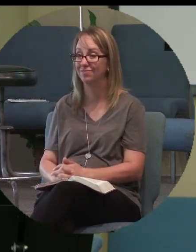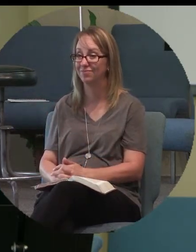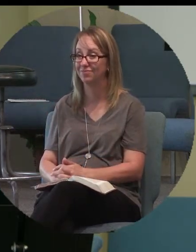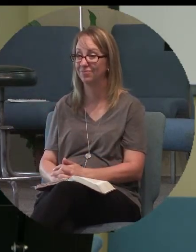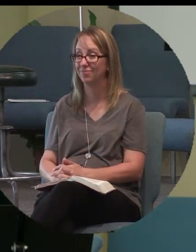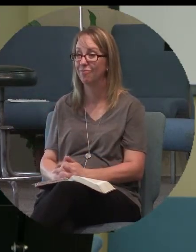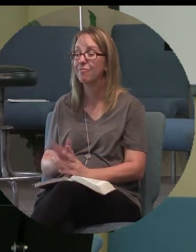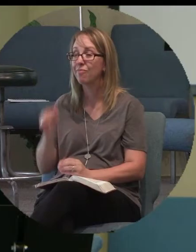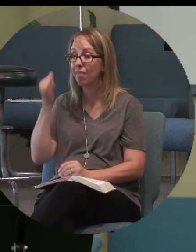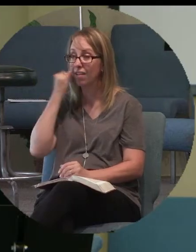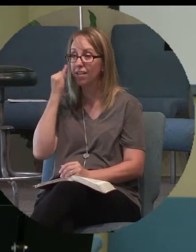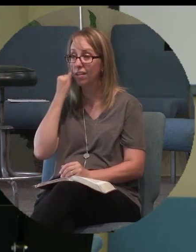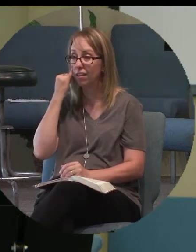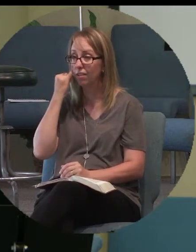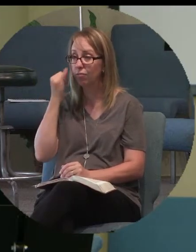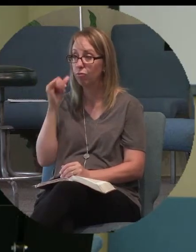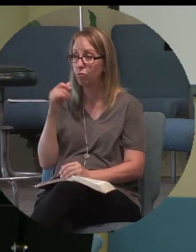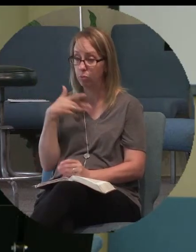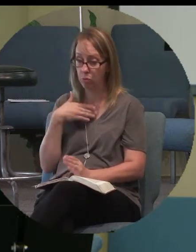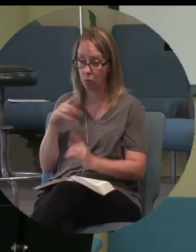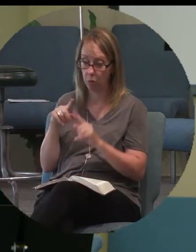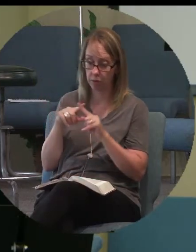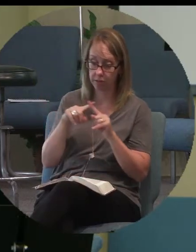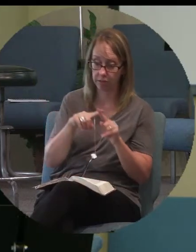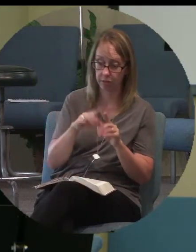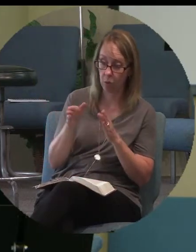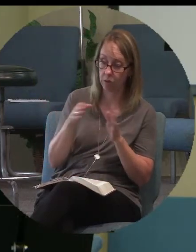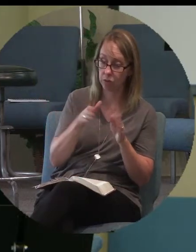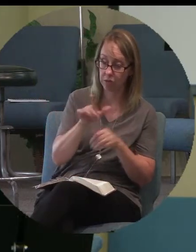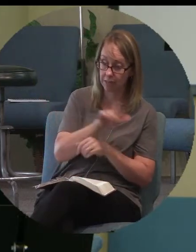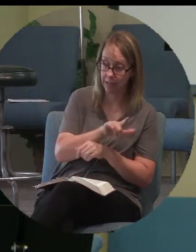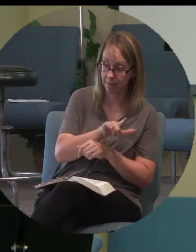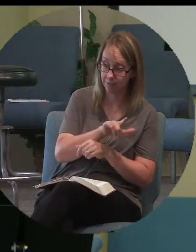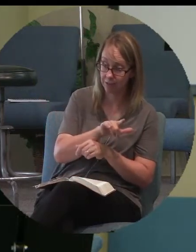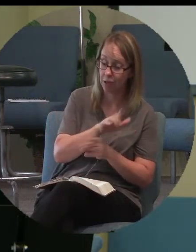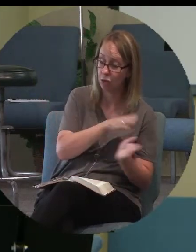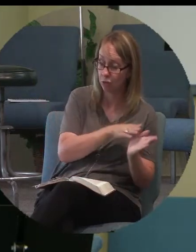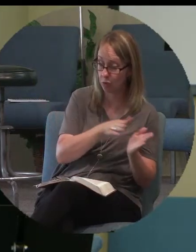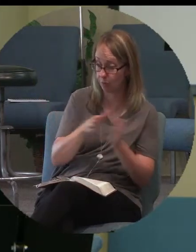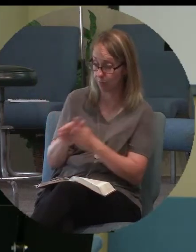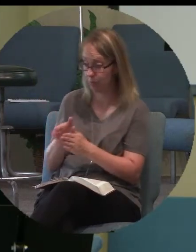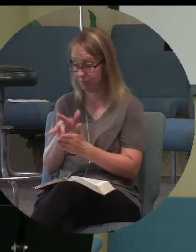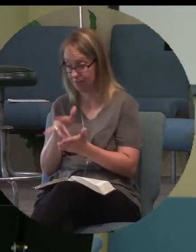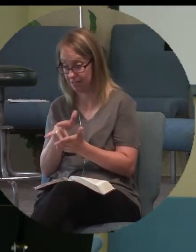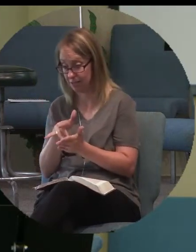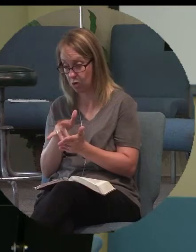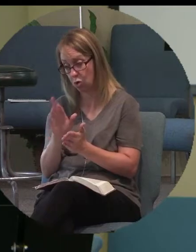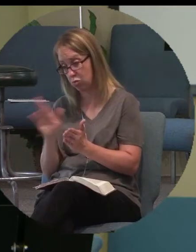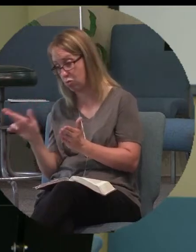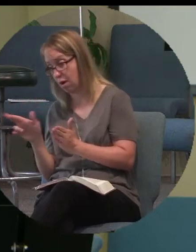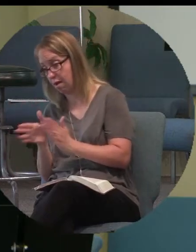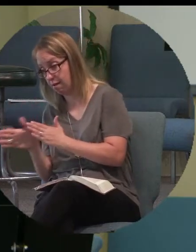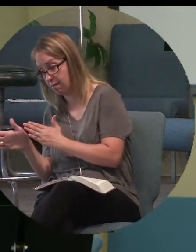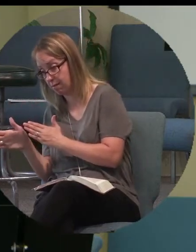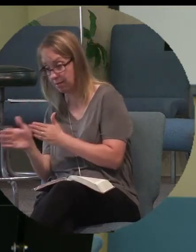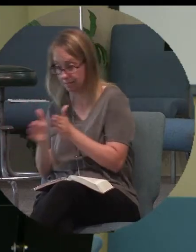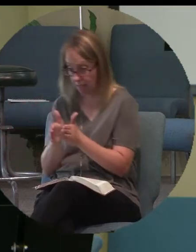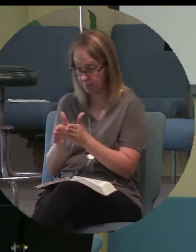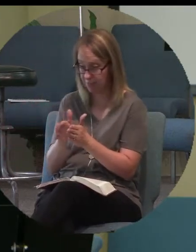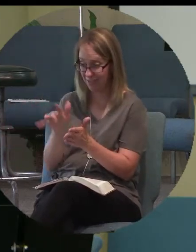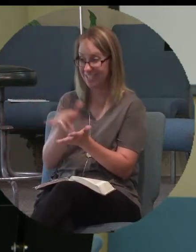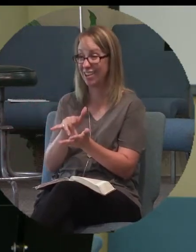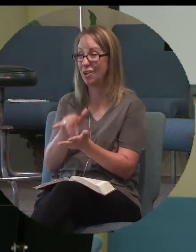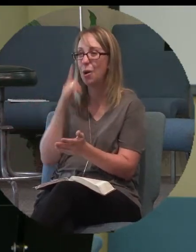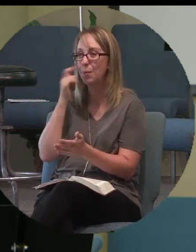If you're leaning left, put your foot back in the center. If you're leaning right, put your foot back in the center